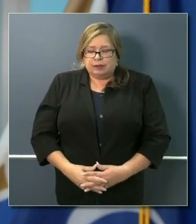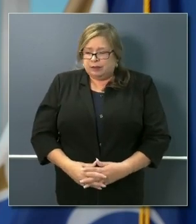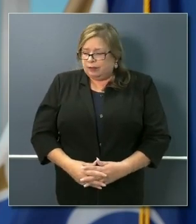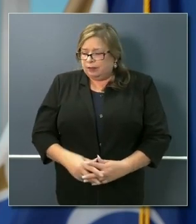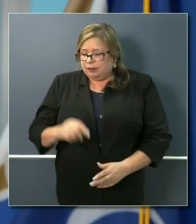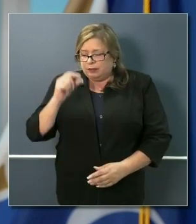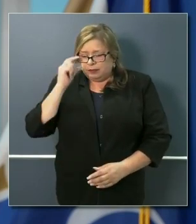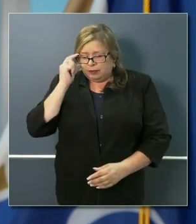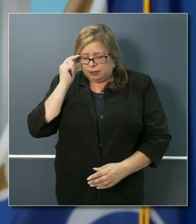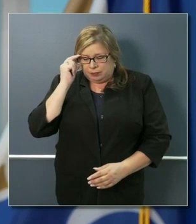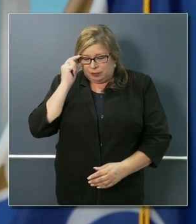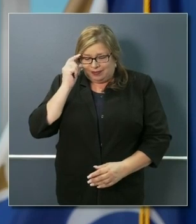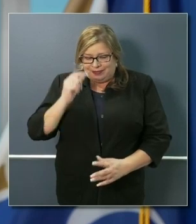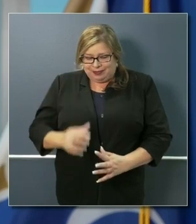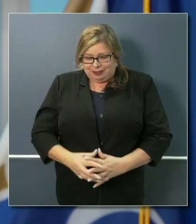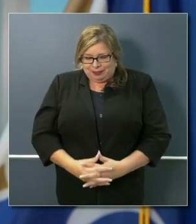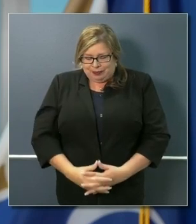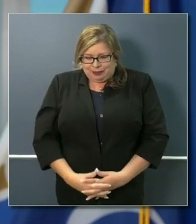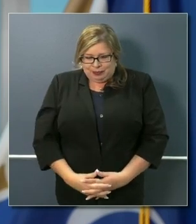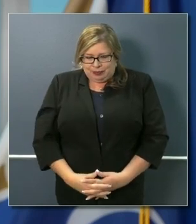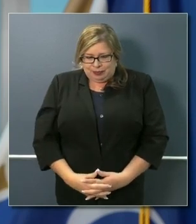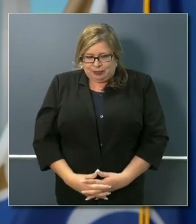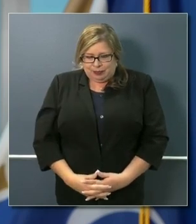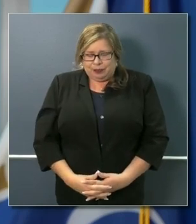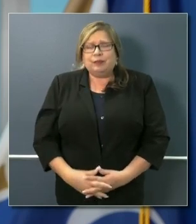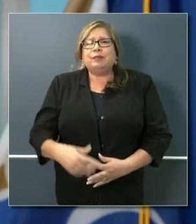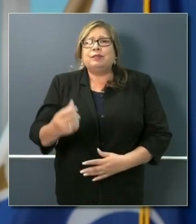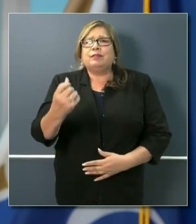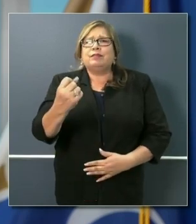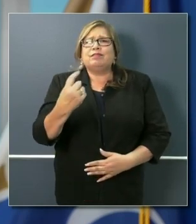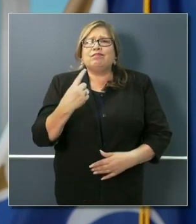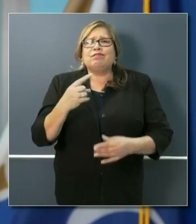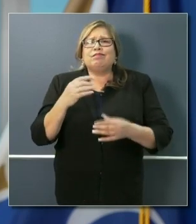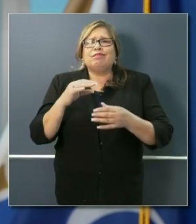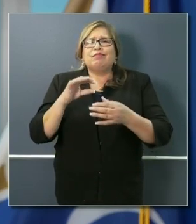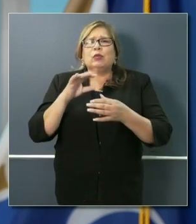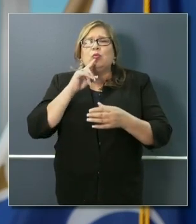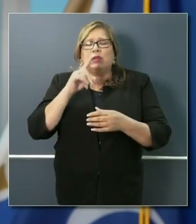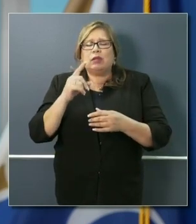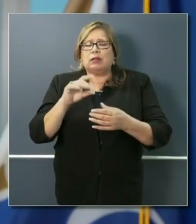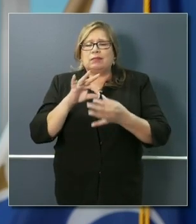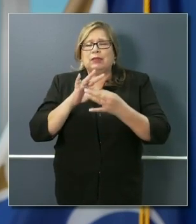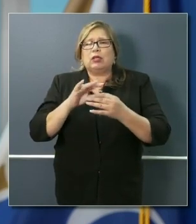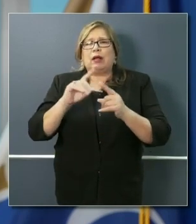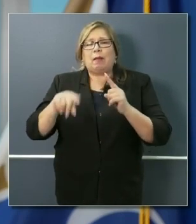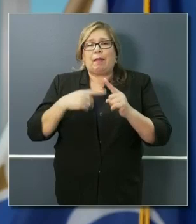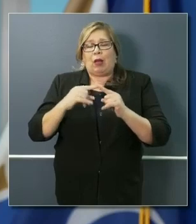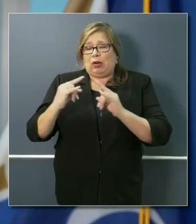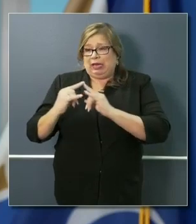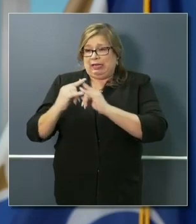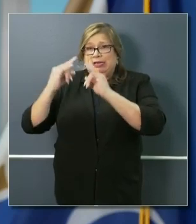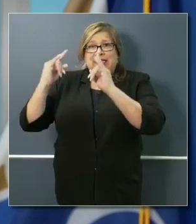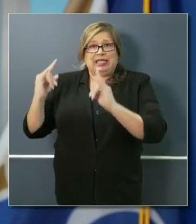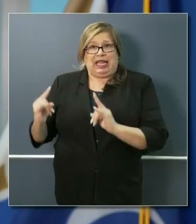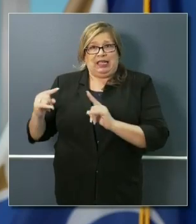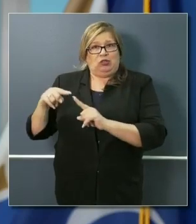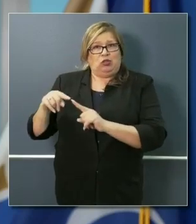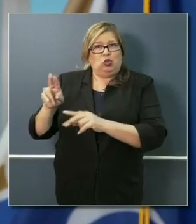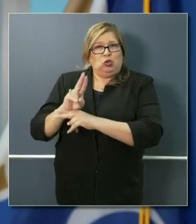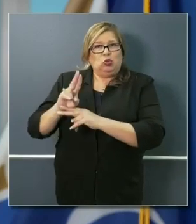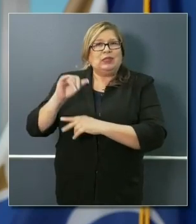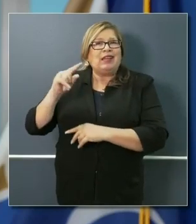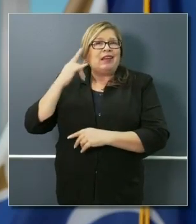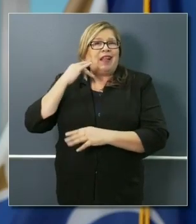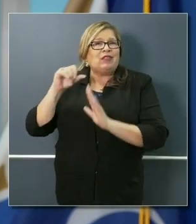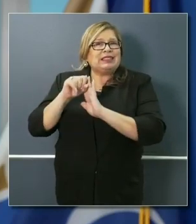used by the state, by the administration at California State Hospitals. And I wanted to ask if that is happening,